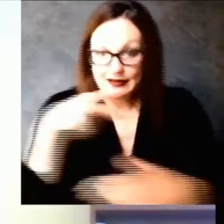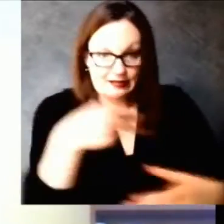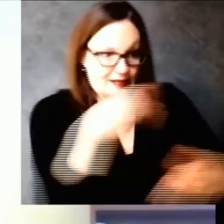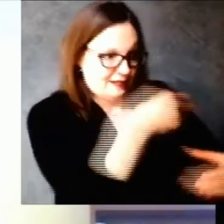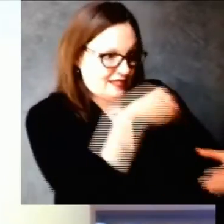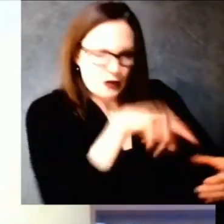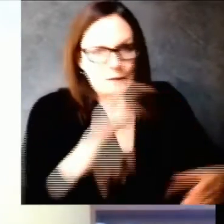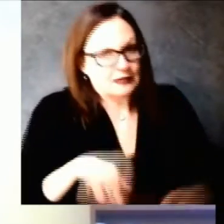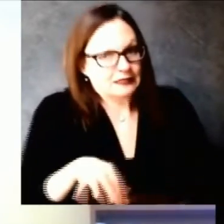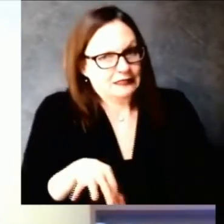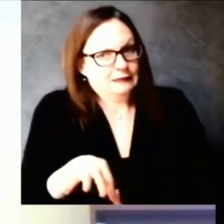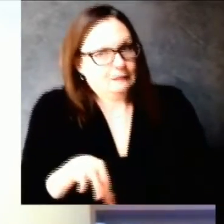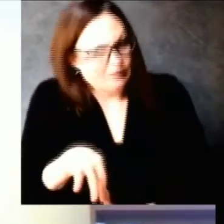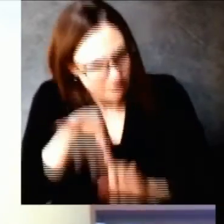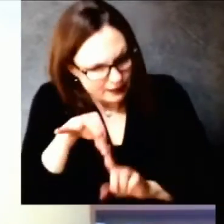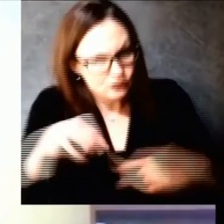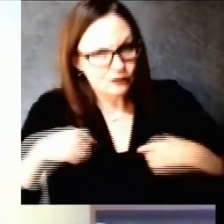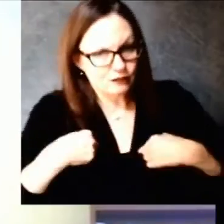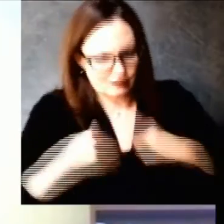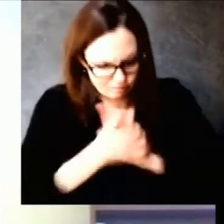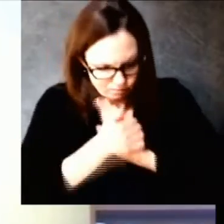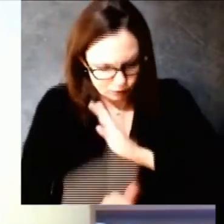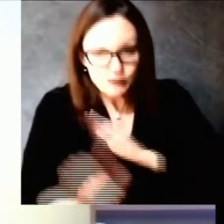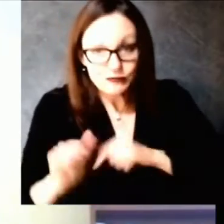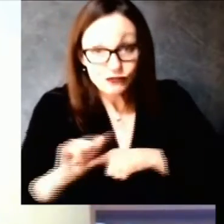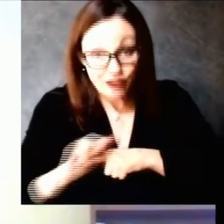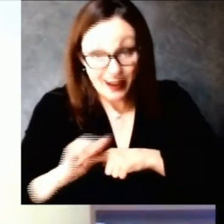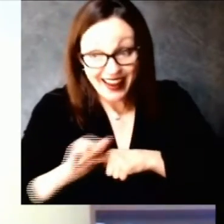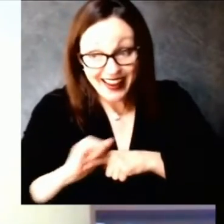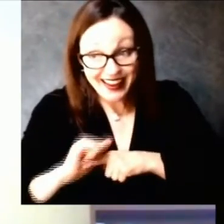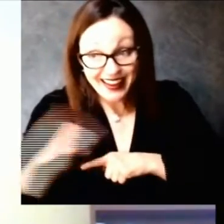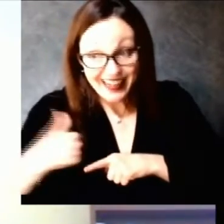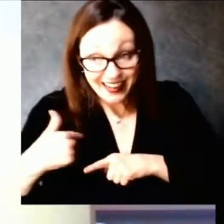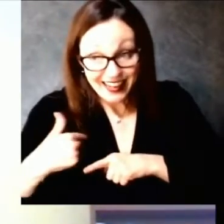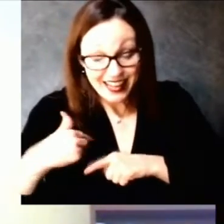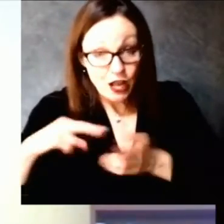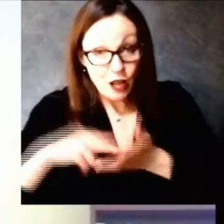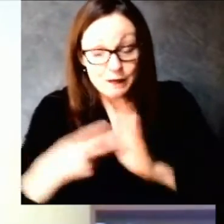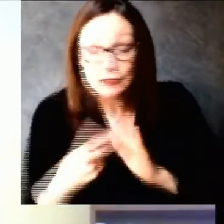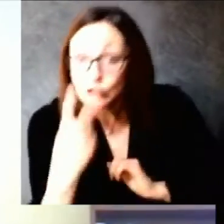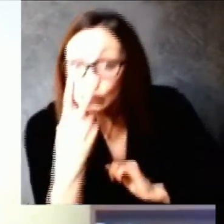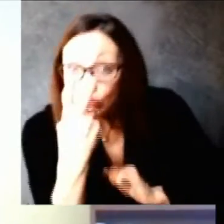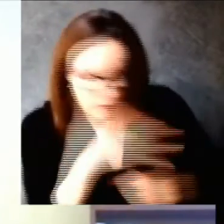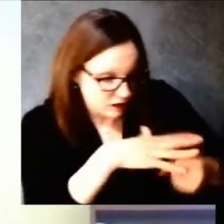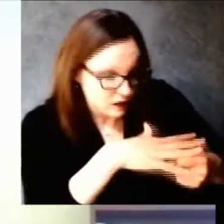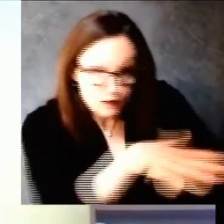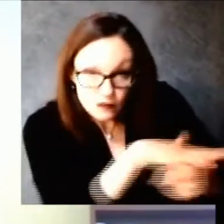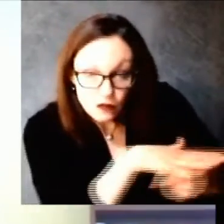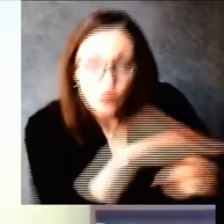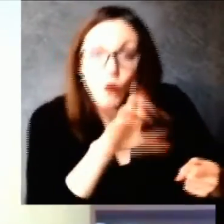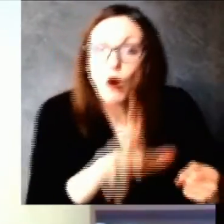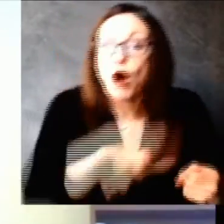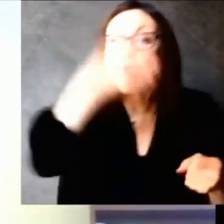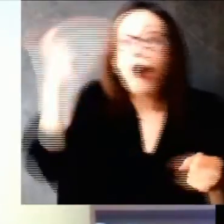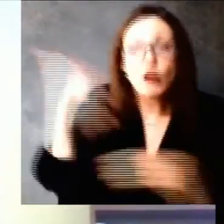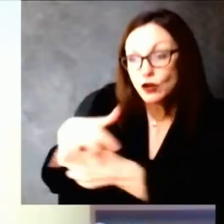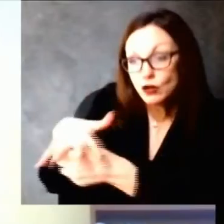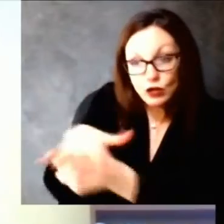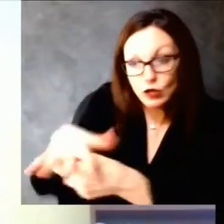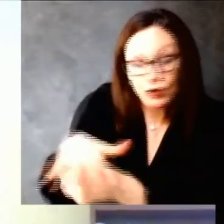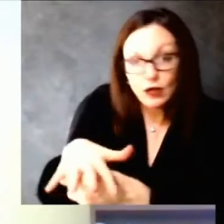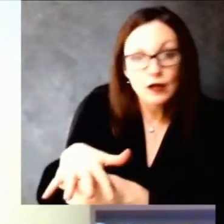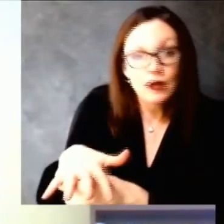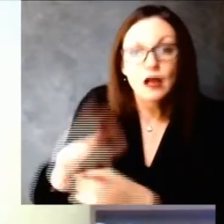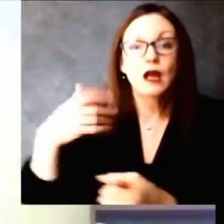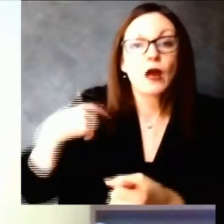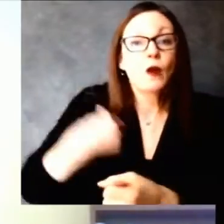didn't get them i hope they've contacted our staff but if it's a situation where they just assumed they would get whatever they got